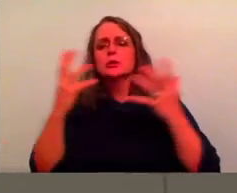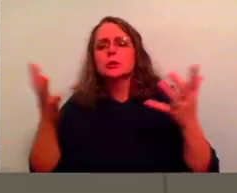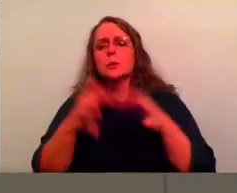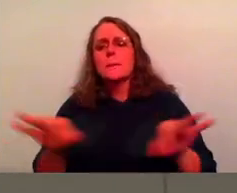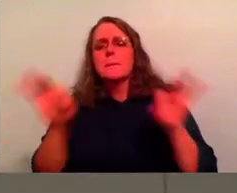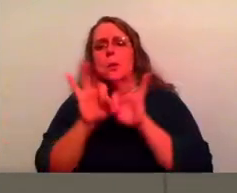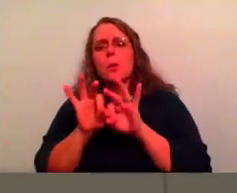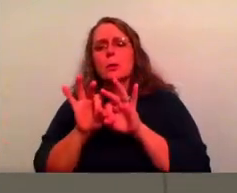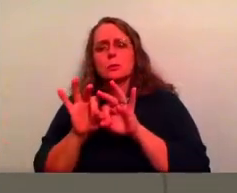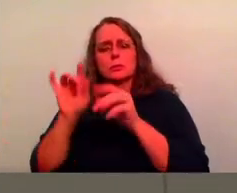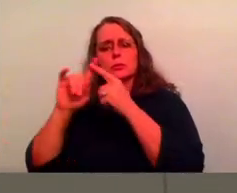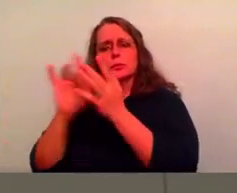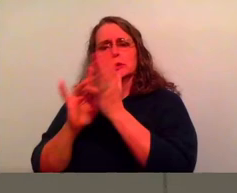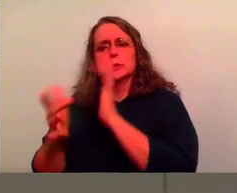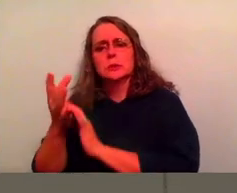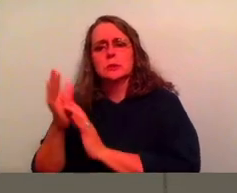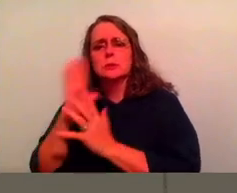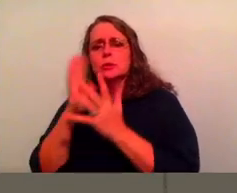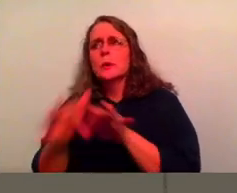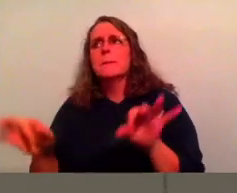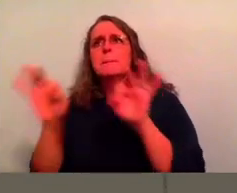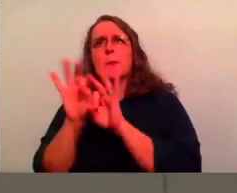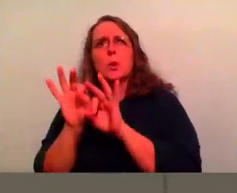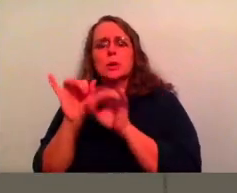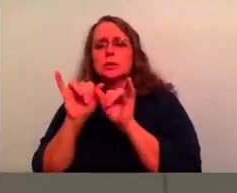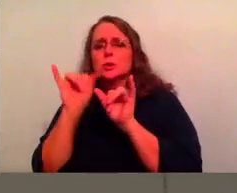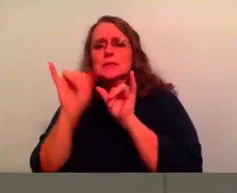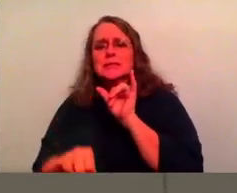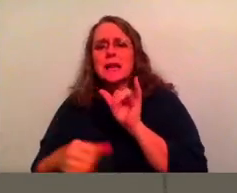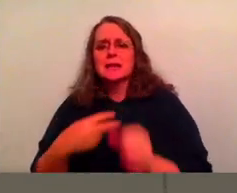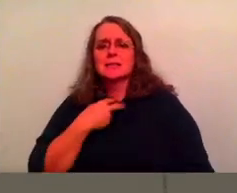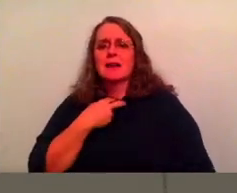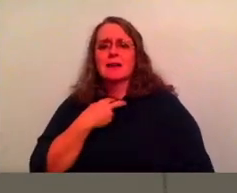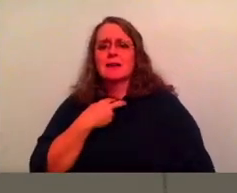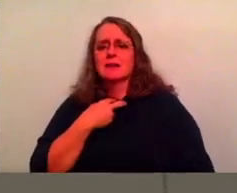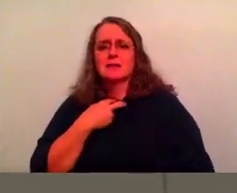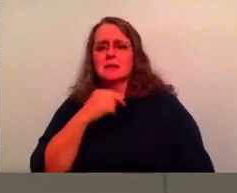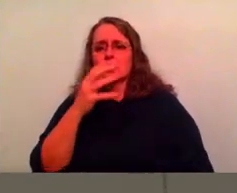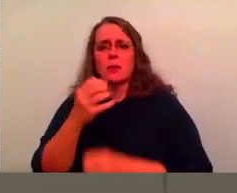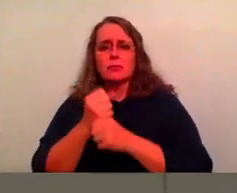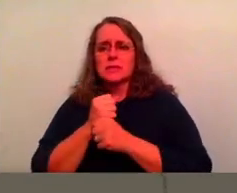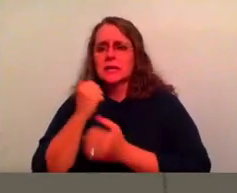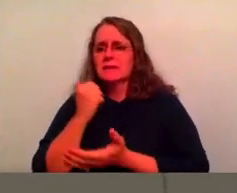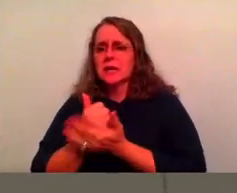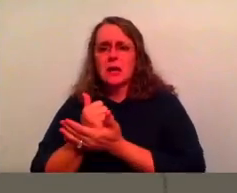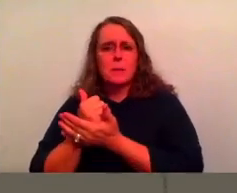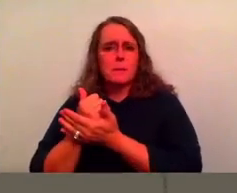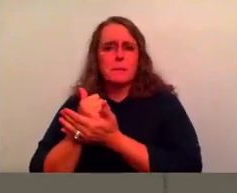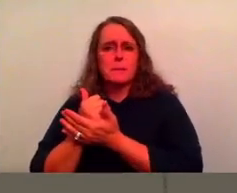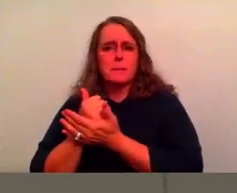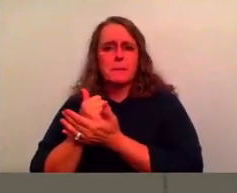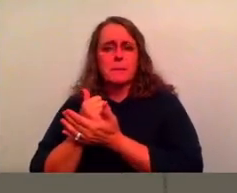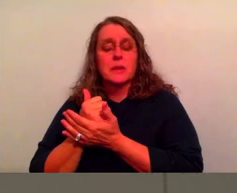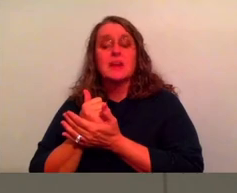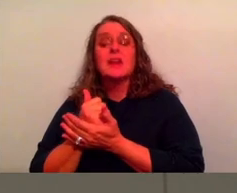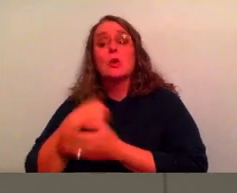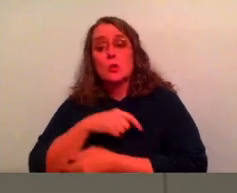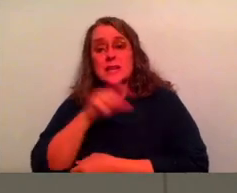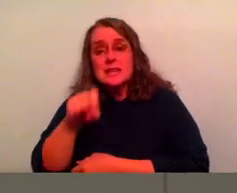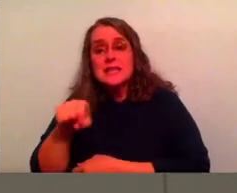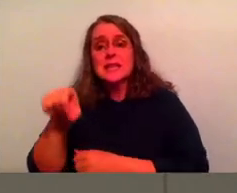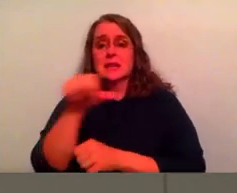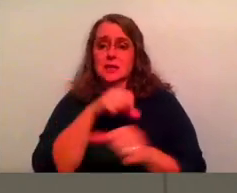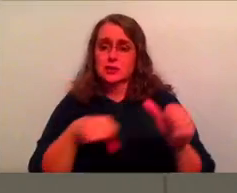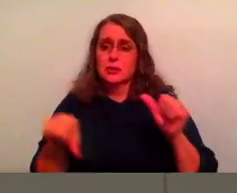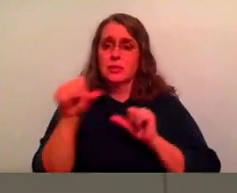too important to sit there in that spot and to not receive the help that you need. We need each other. God created, God